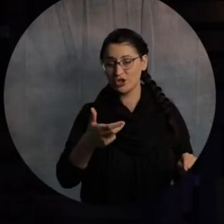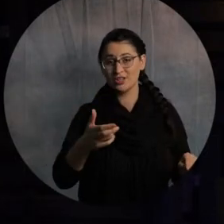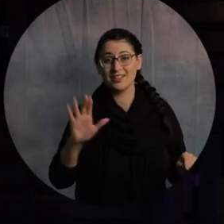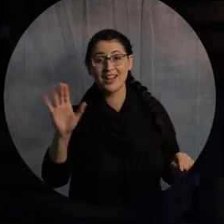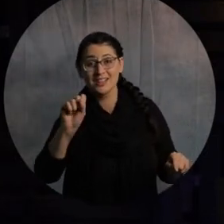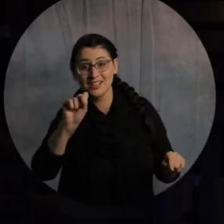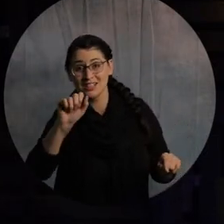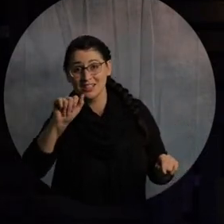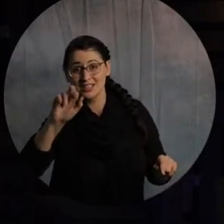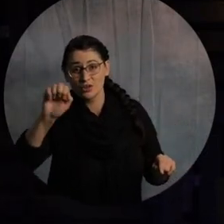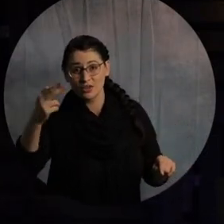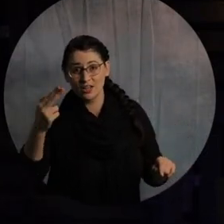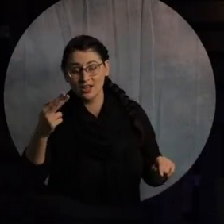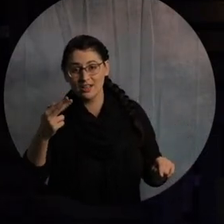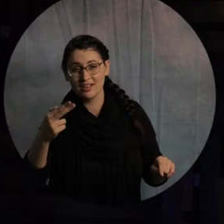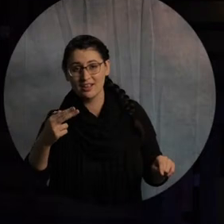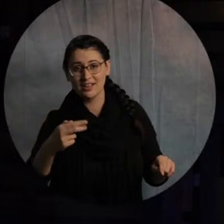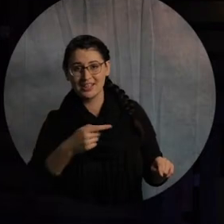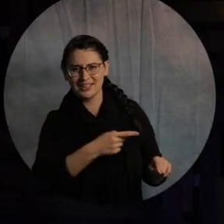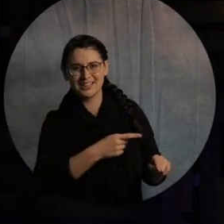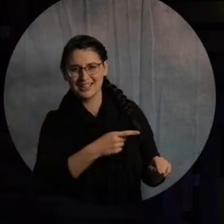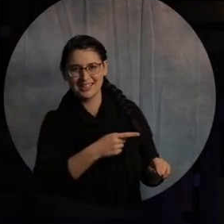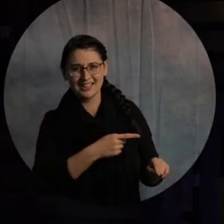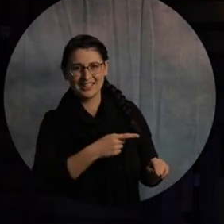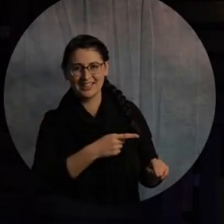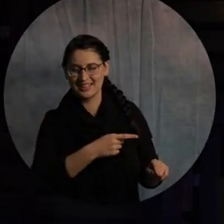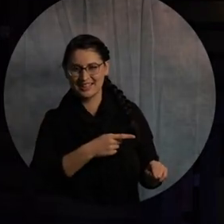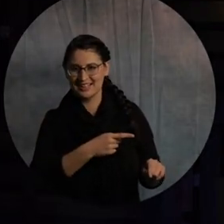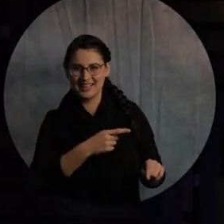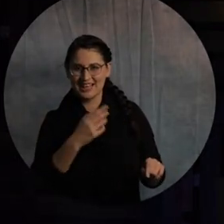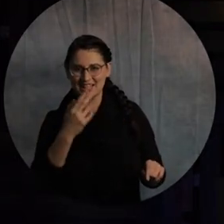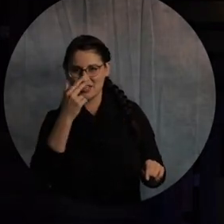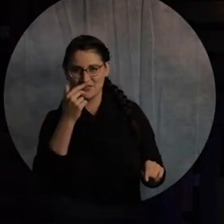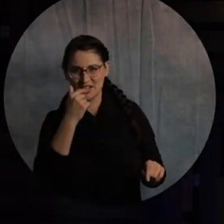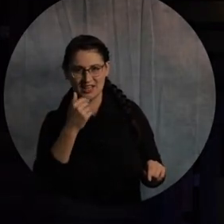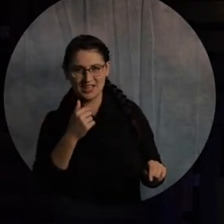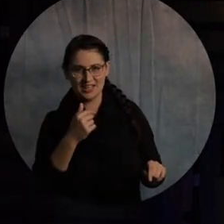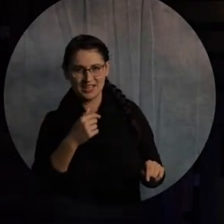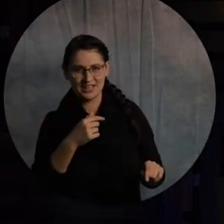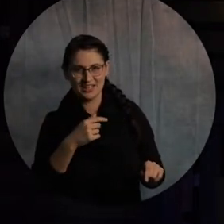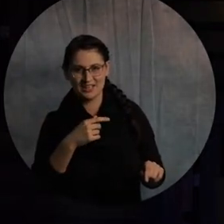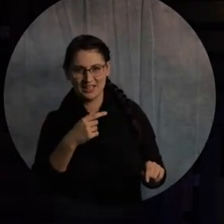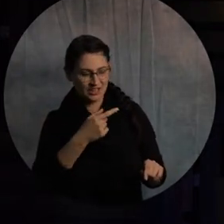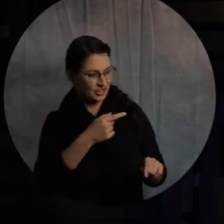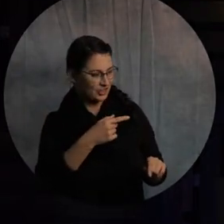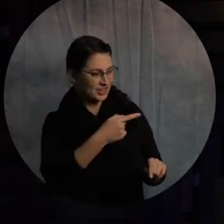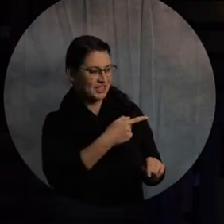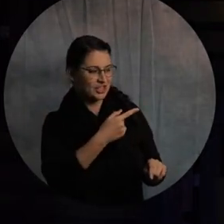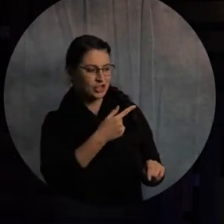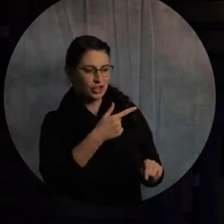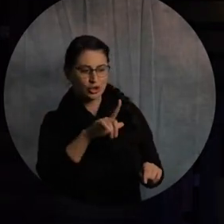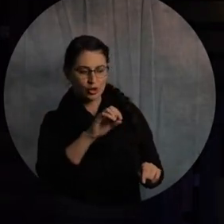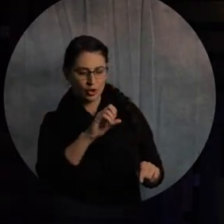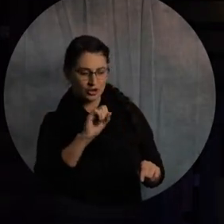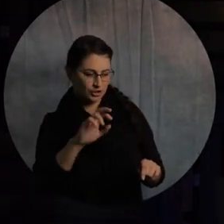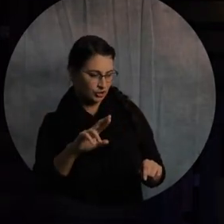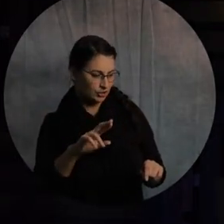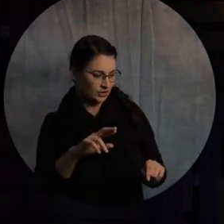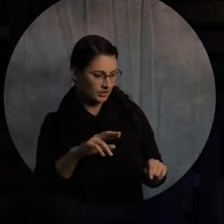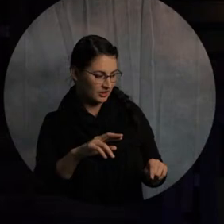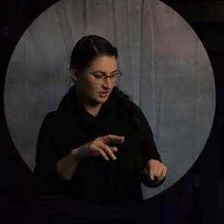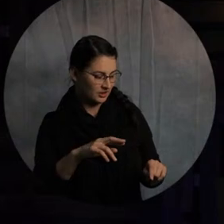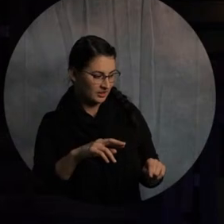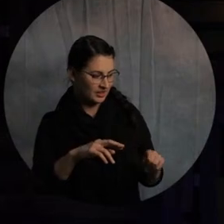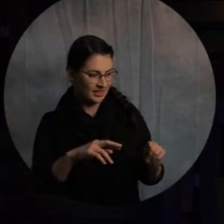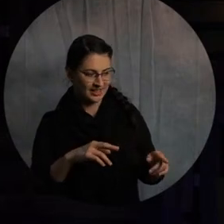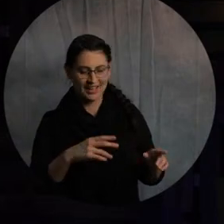is that not hilarious how he just pronounced it? It's Gloucester. Oh. Yeah, but we forgive everybody who's not from Virginia